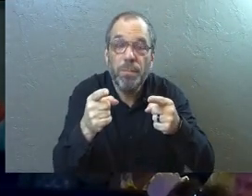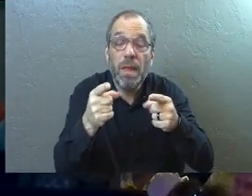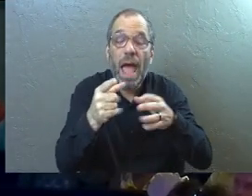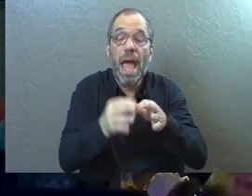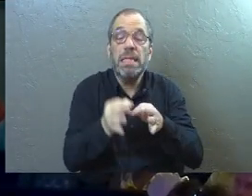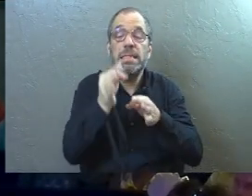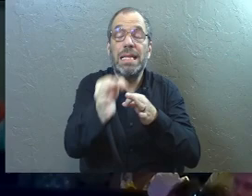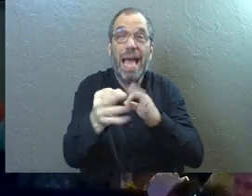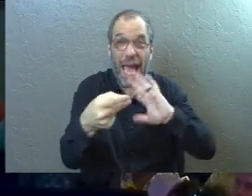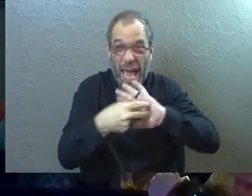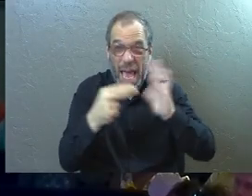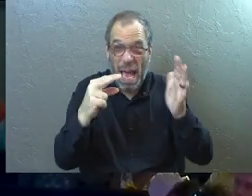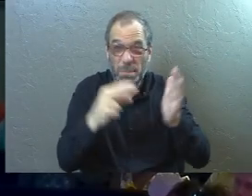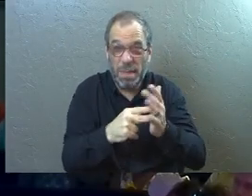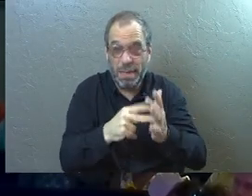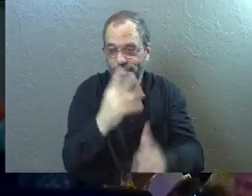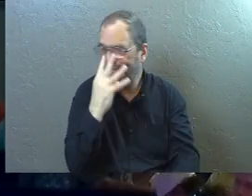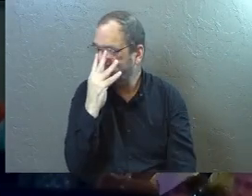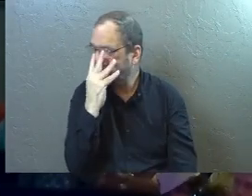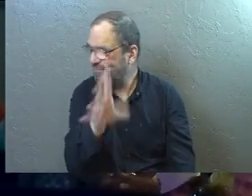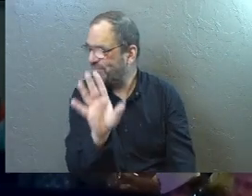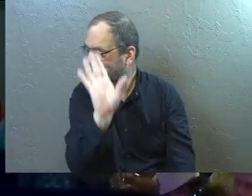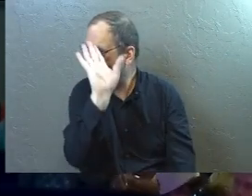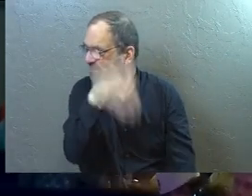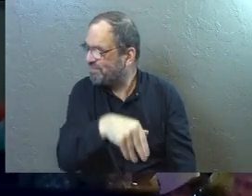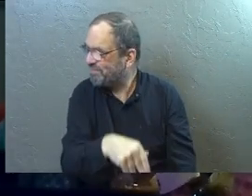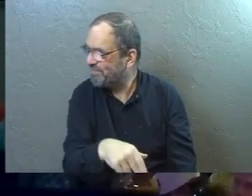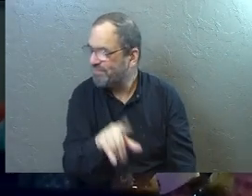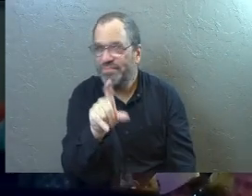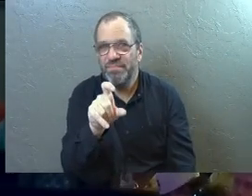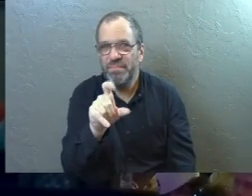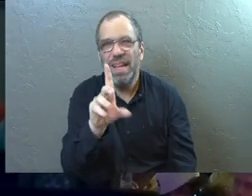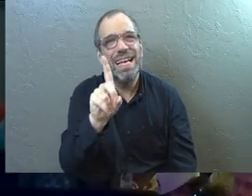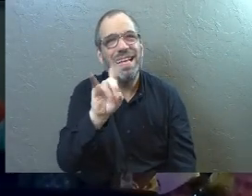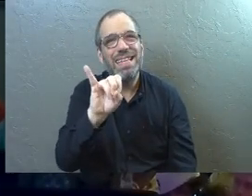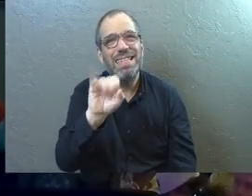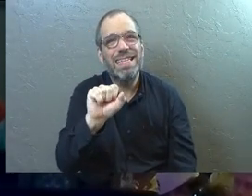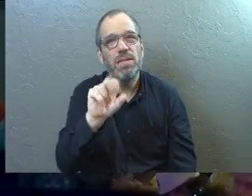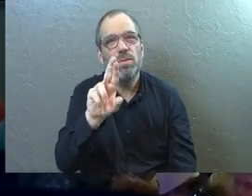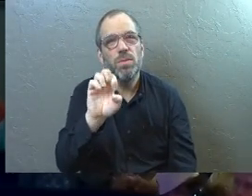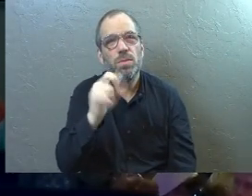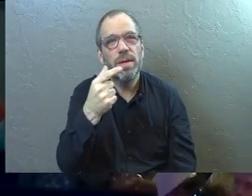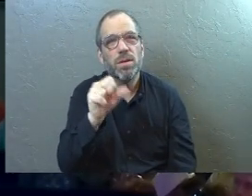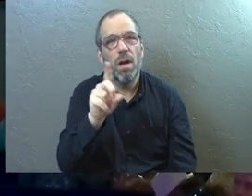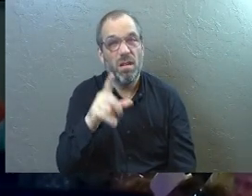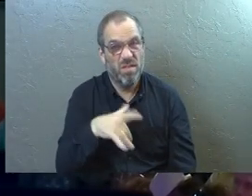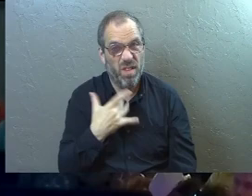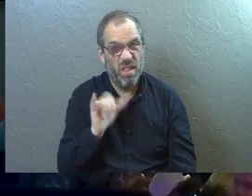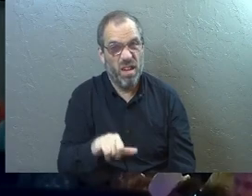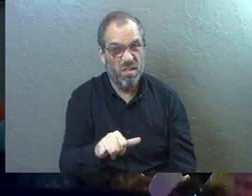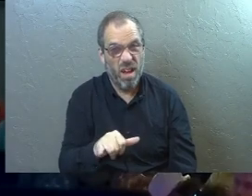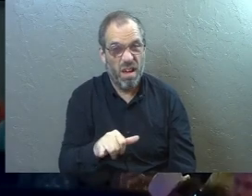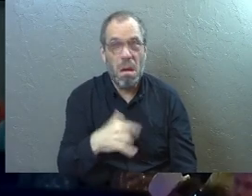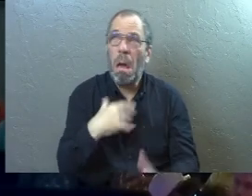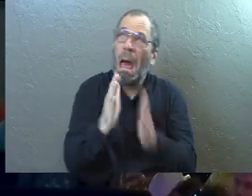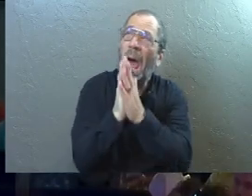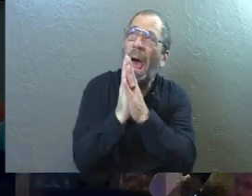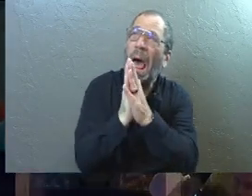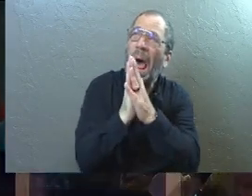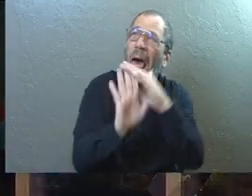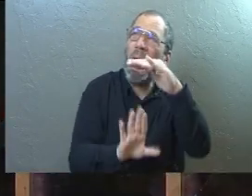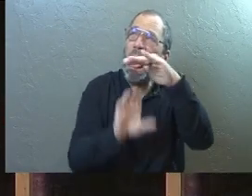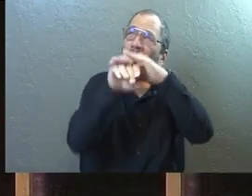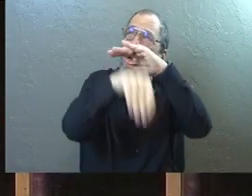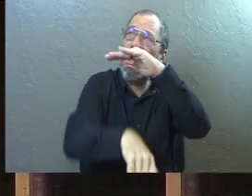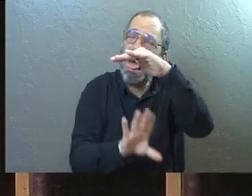delay does not equal disregard. Some of us wonder that. Sometimes it feels like my prayers are bouncing